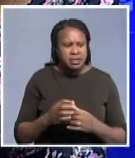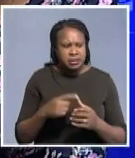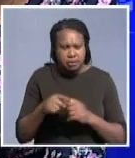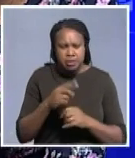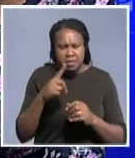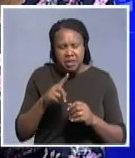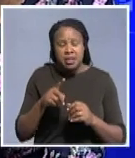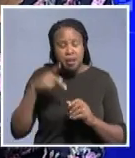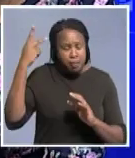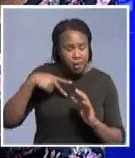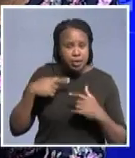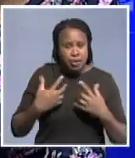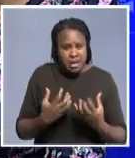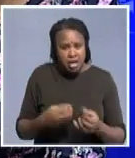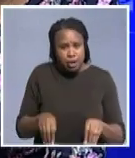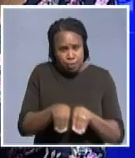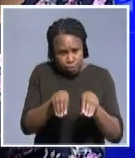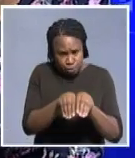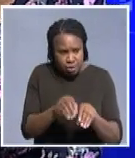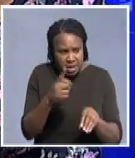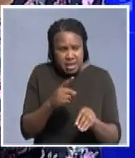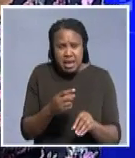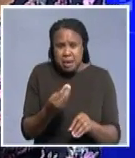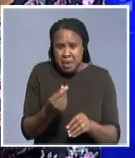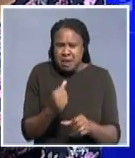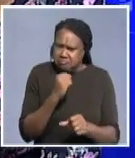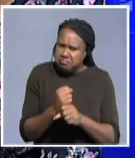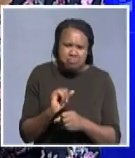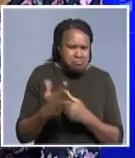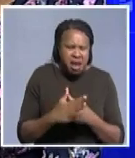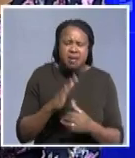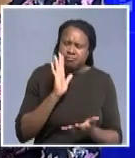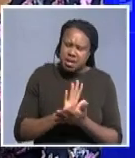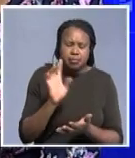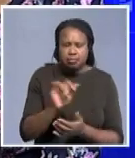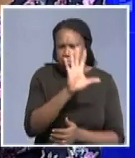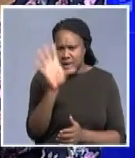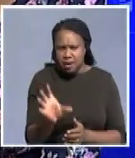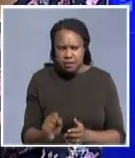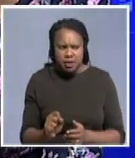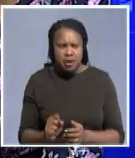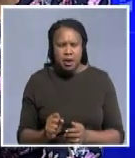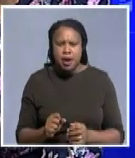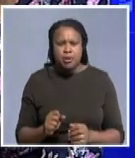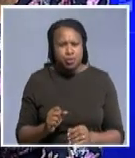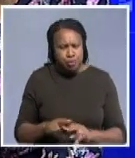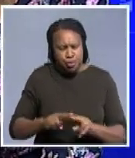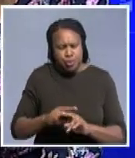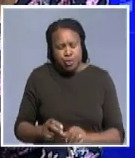policy that we need to put in place to make sure that the money is actually repatriated in our continent and put to better to good use